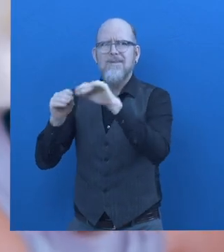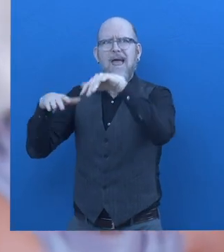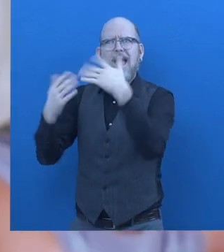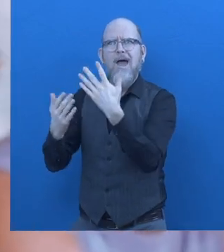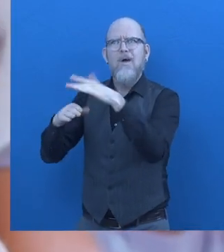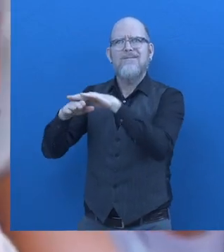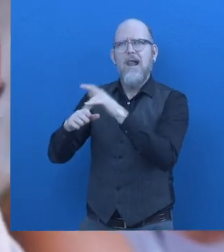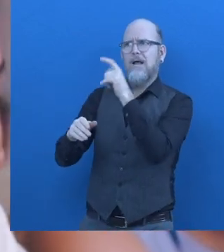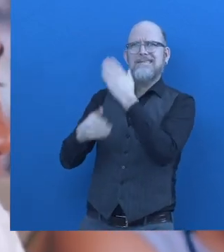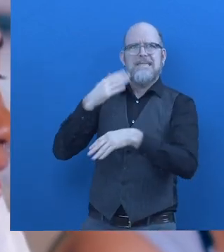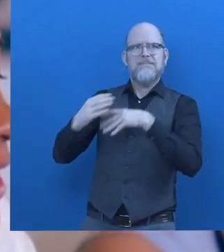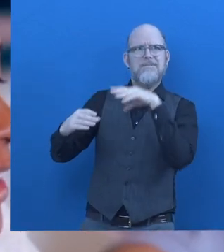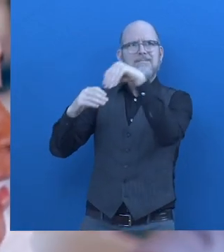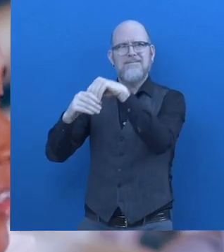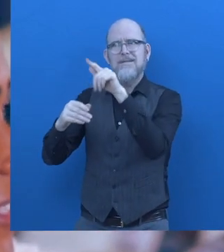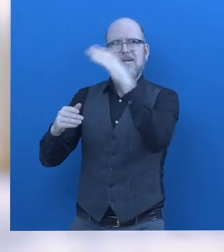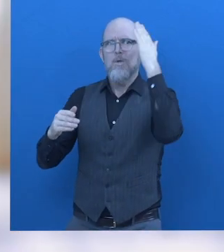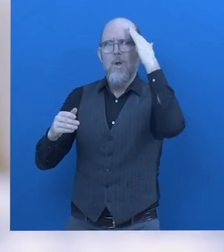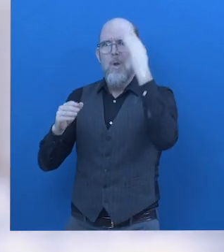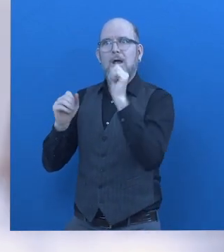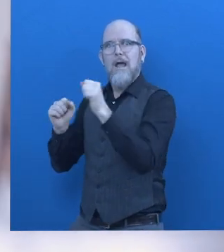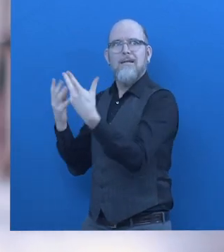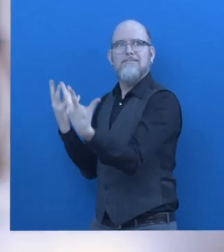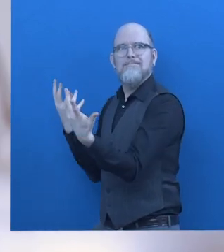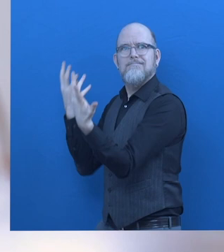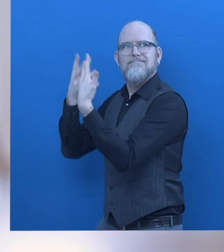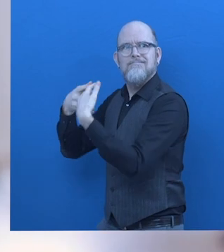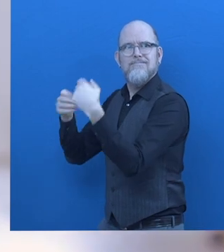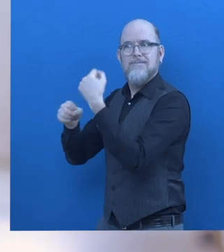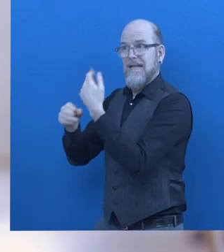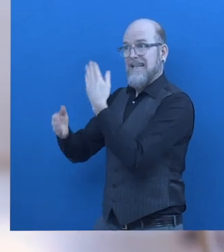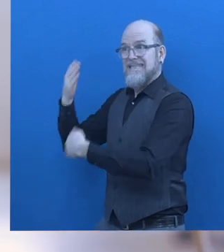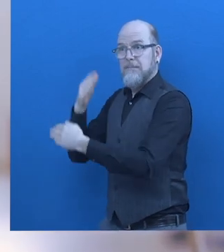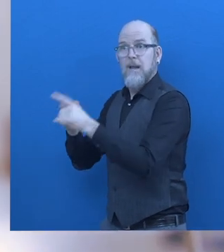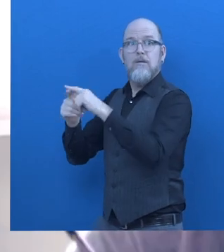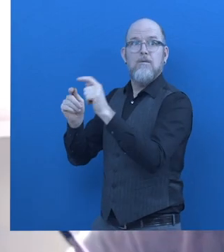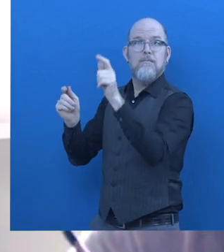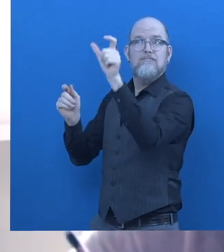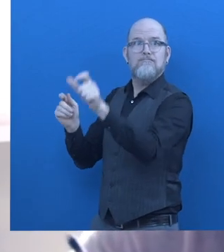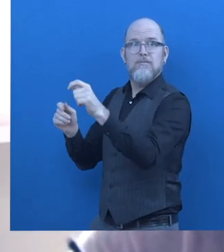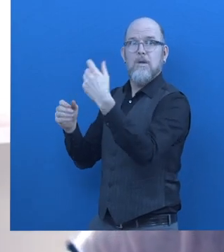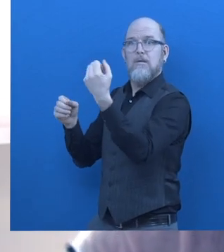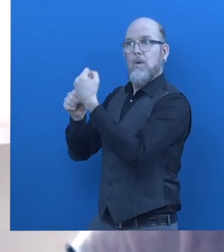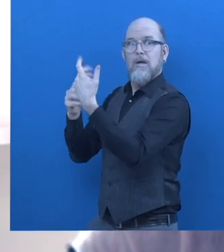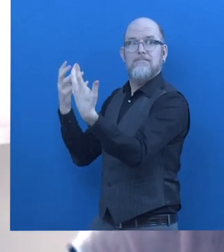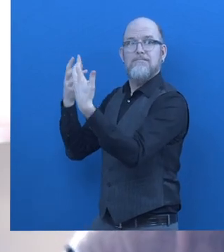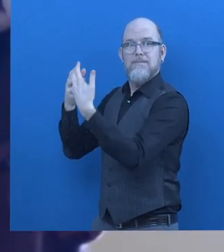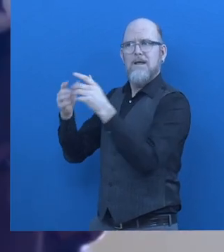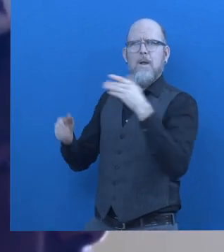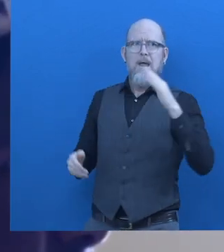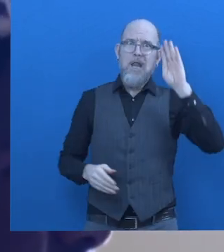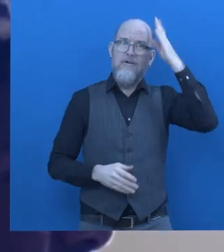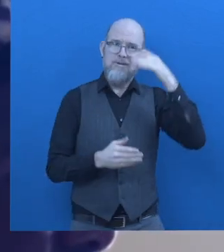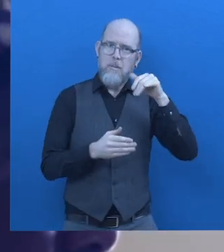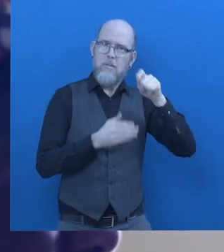work with persons with intellectual disabilities for the first time. And this made the project very innovative because